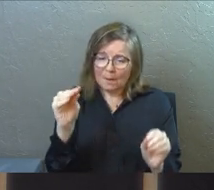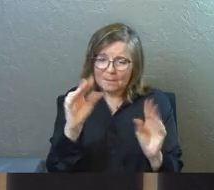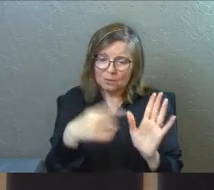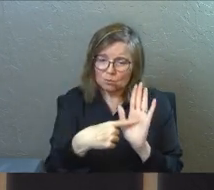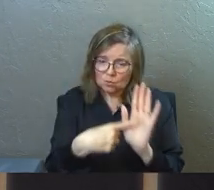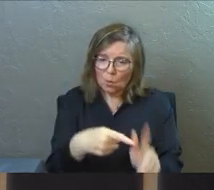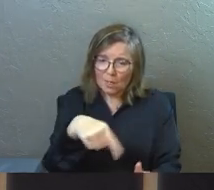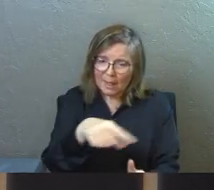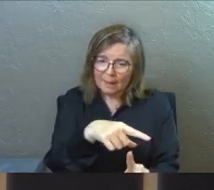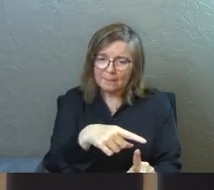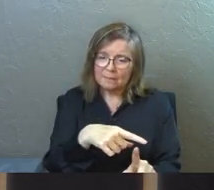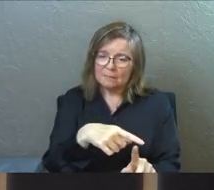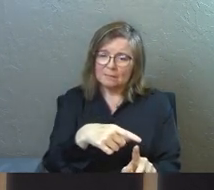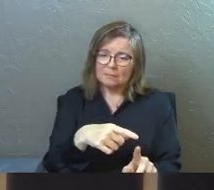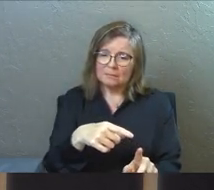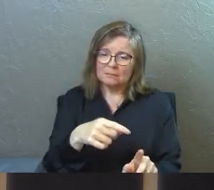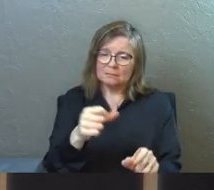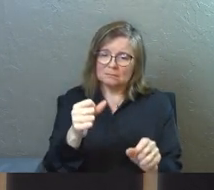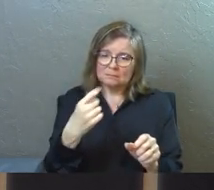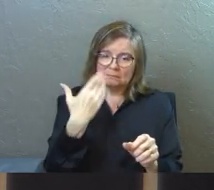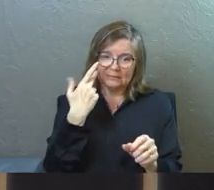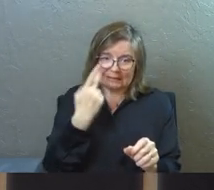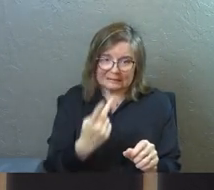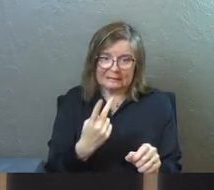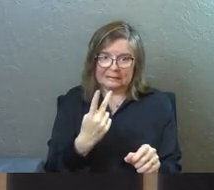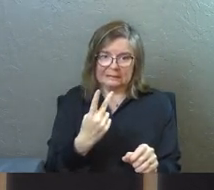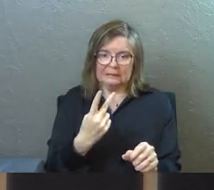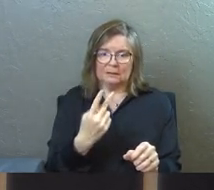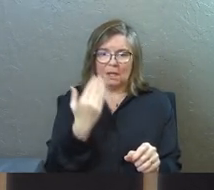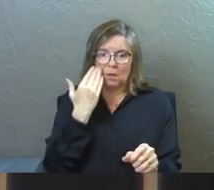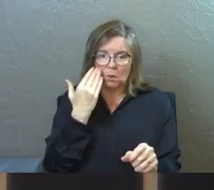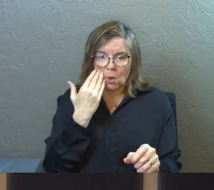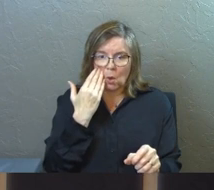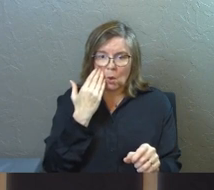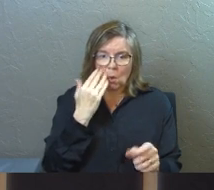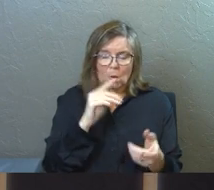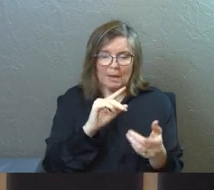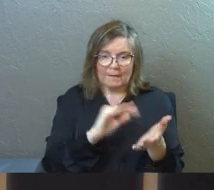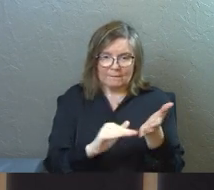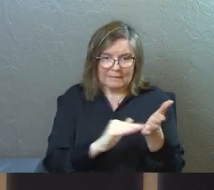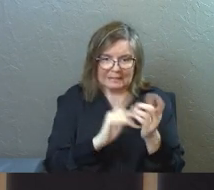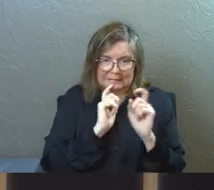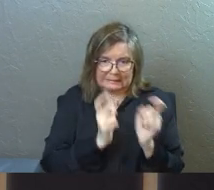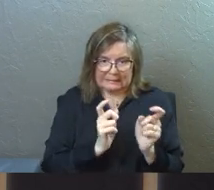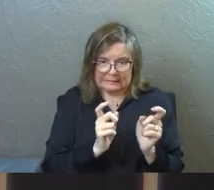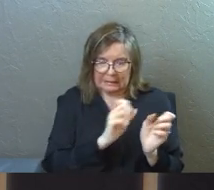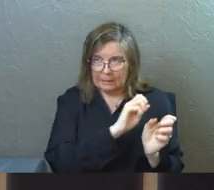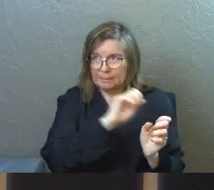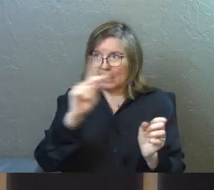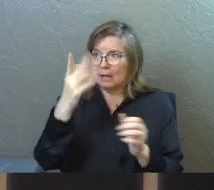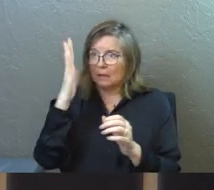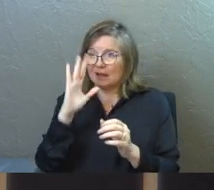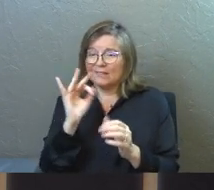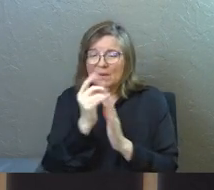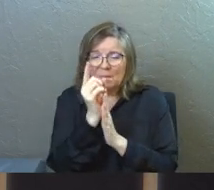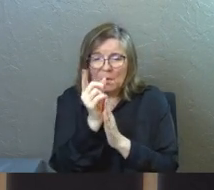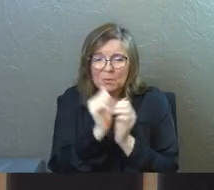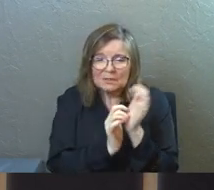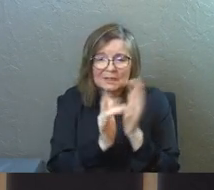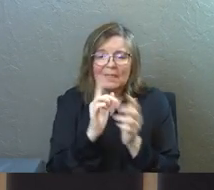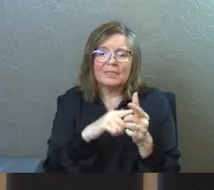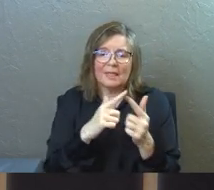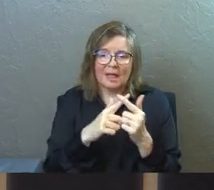miracles for them. I would like some supernatural things for them so that they would repent. If only they could have some more moments with Jesus,